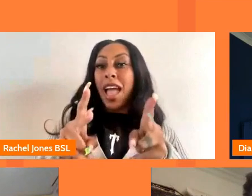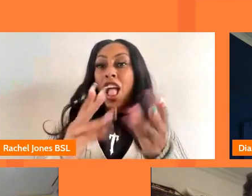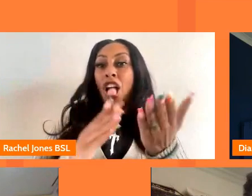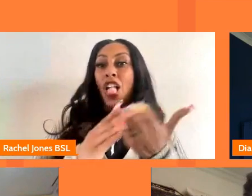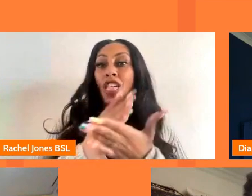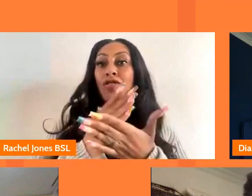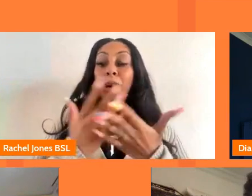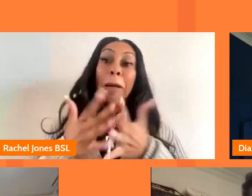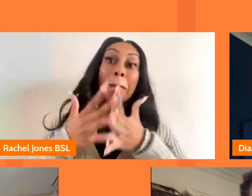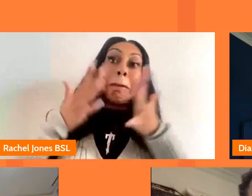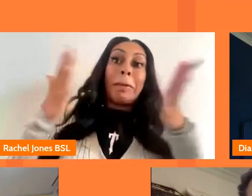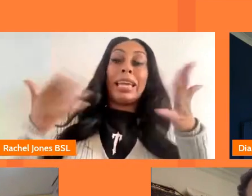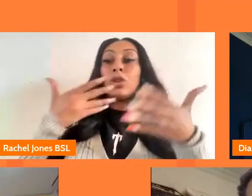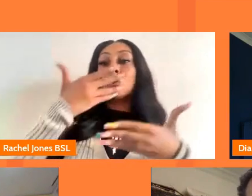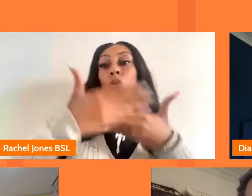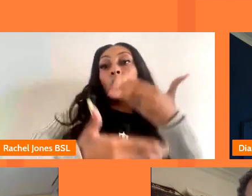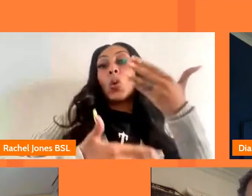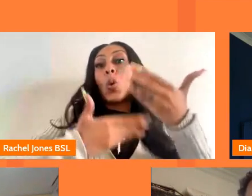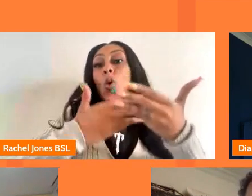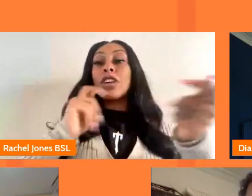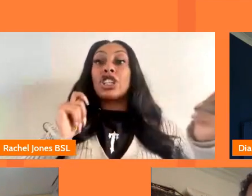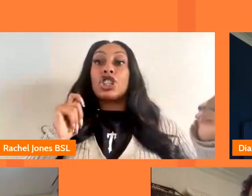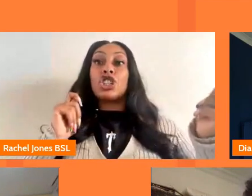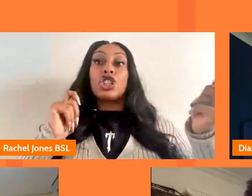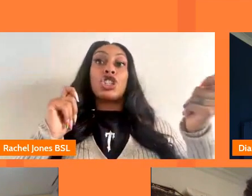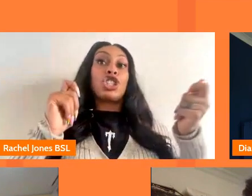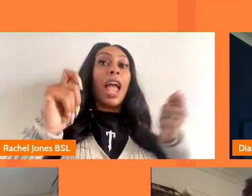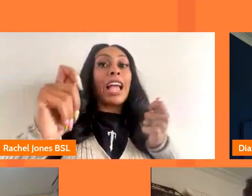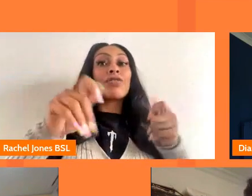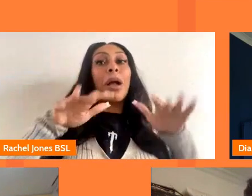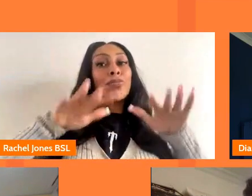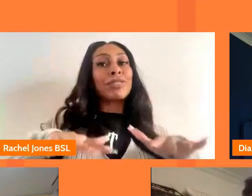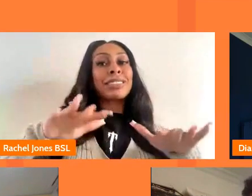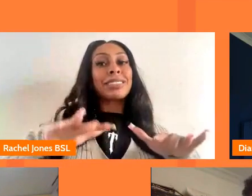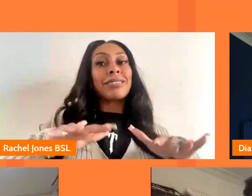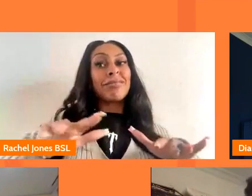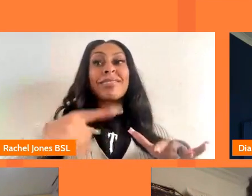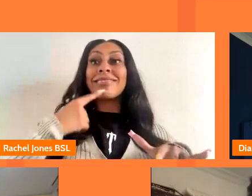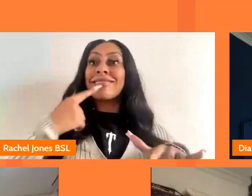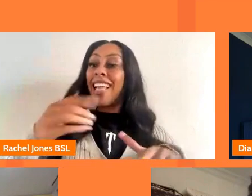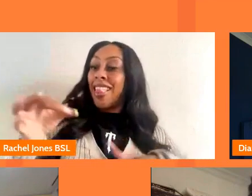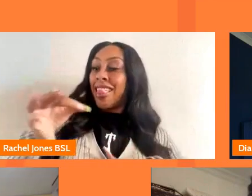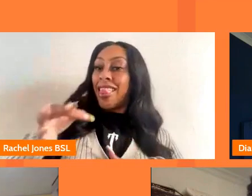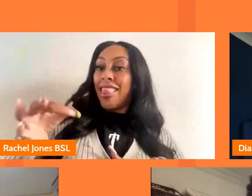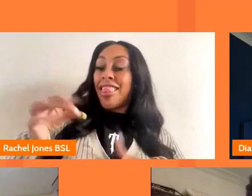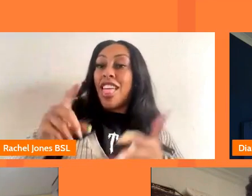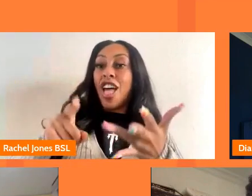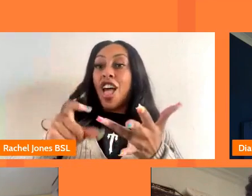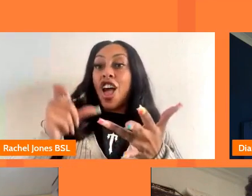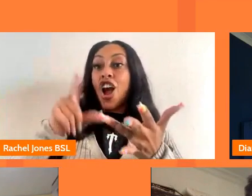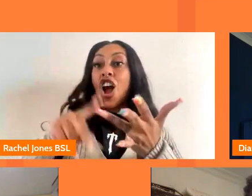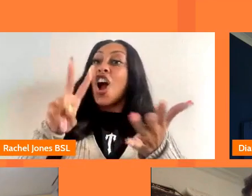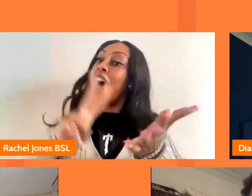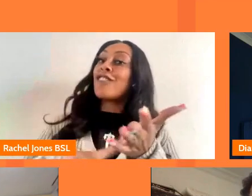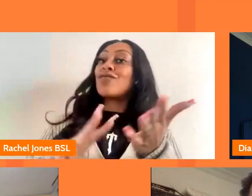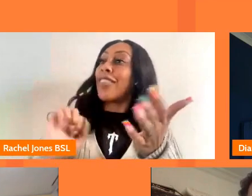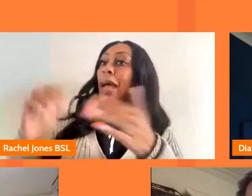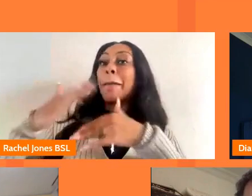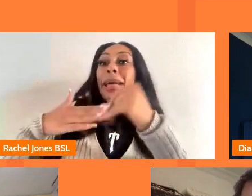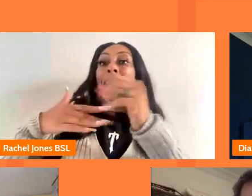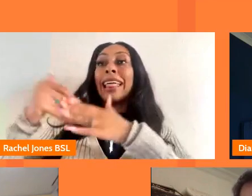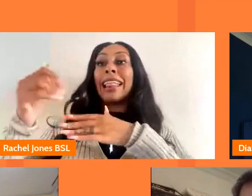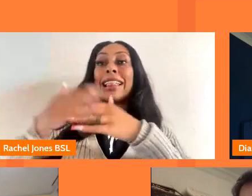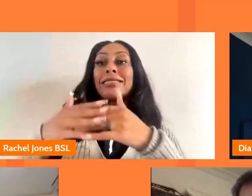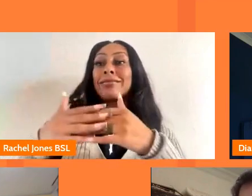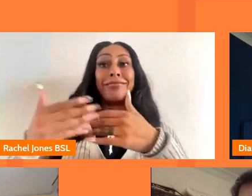kind of big story about the transformation of britain but to tell the story of coventry and it's rebuilding and and everyone no